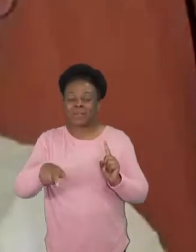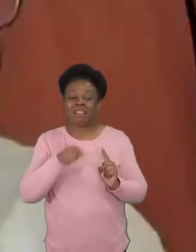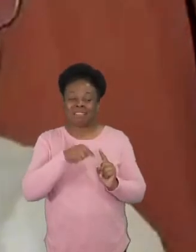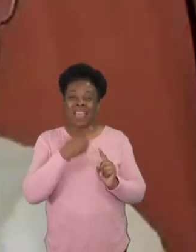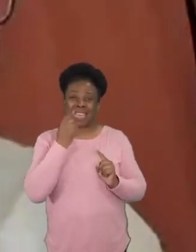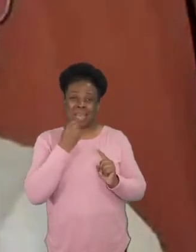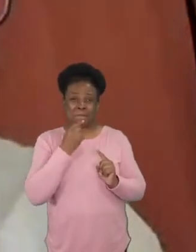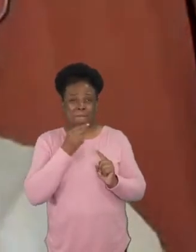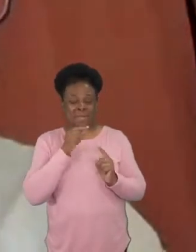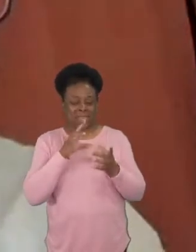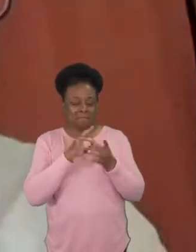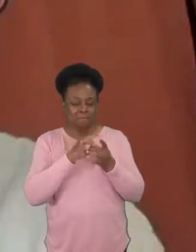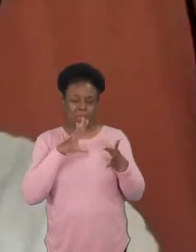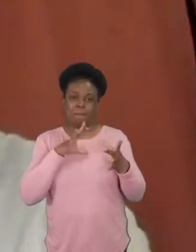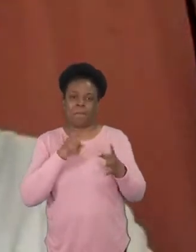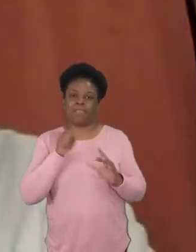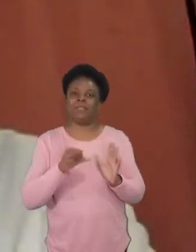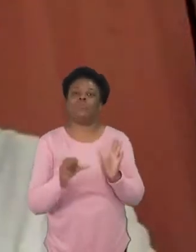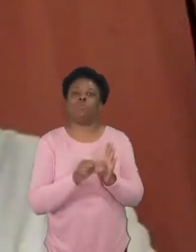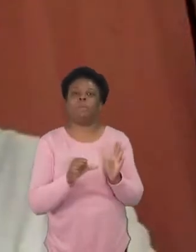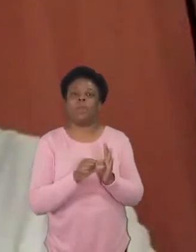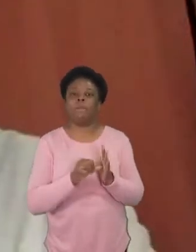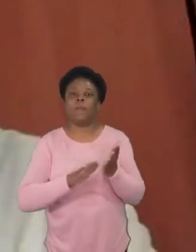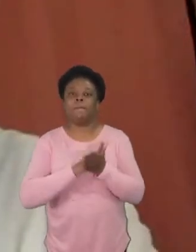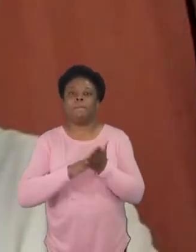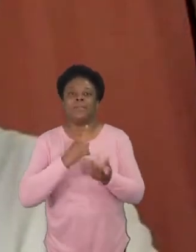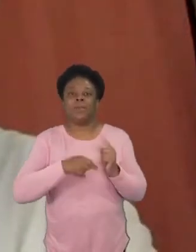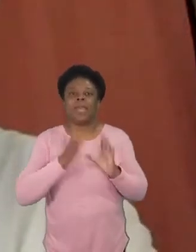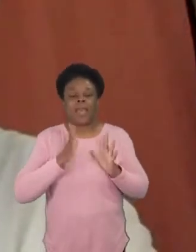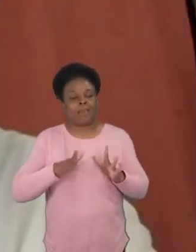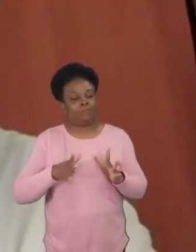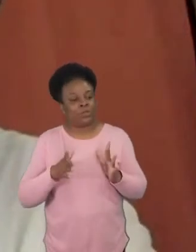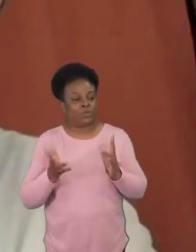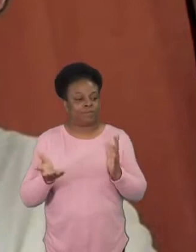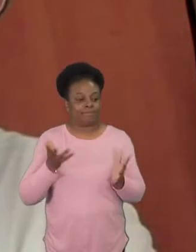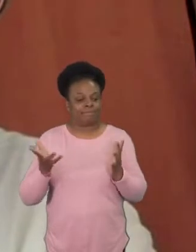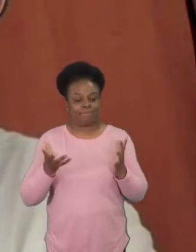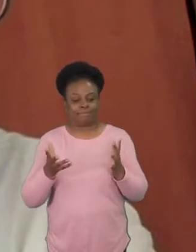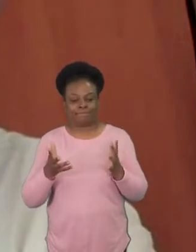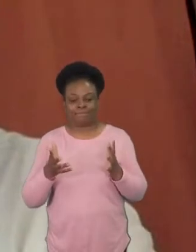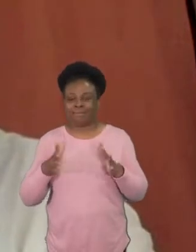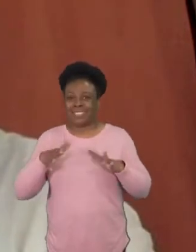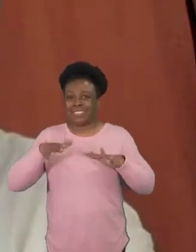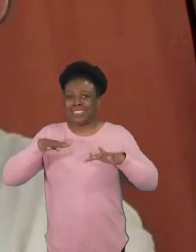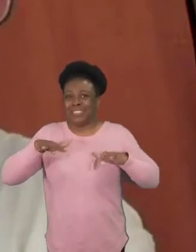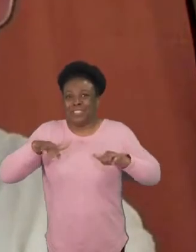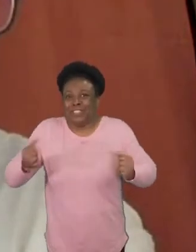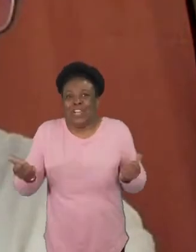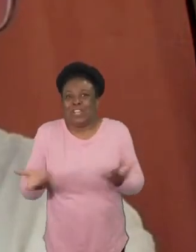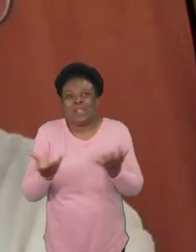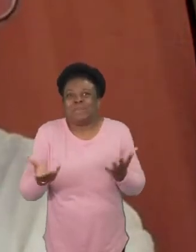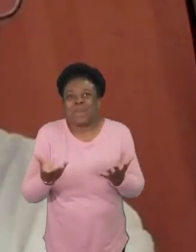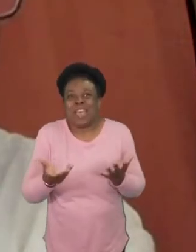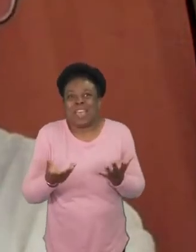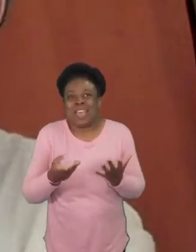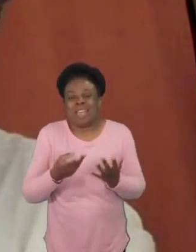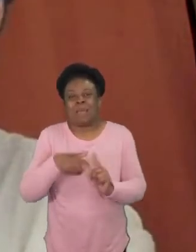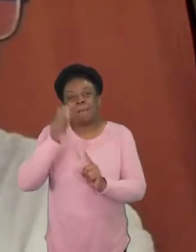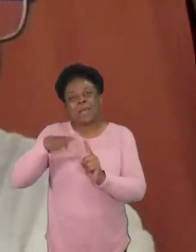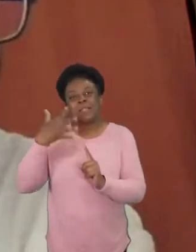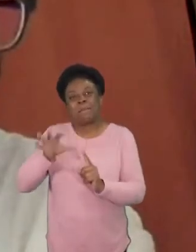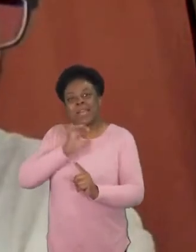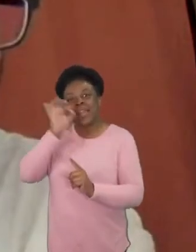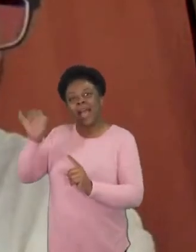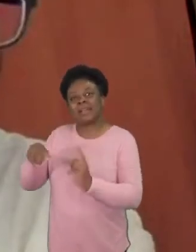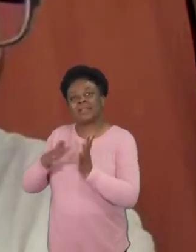start somewhere you know and i think that's where um they they asked mother theresa how did you manage starting all these homes and